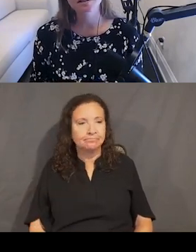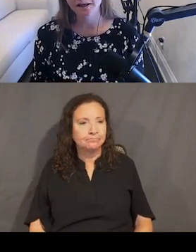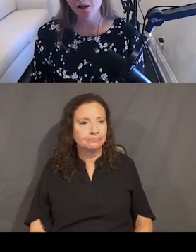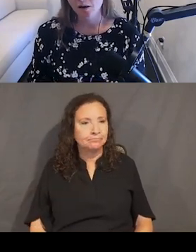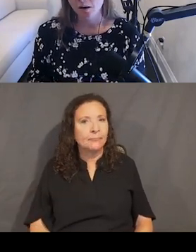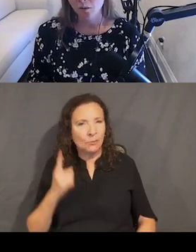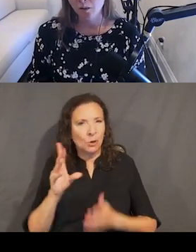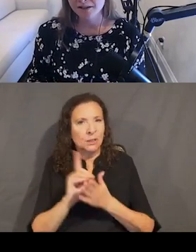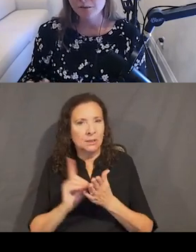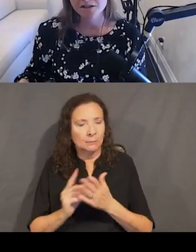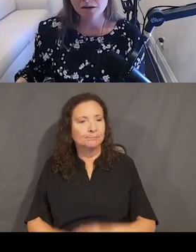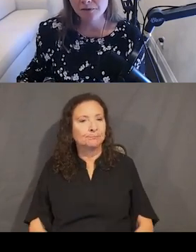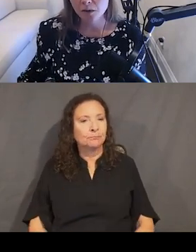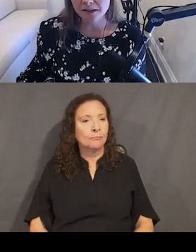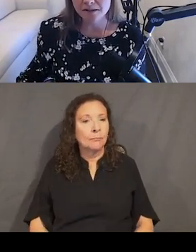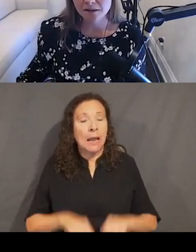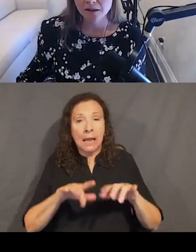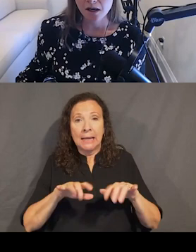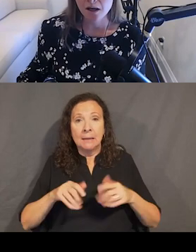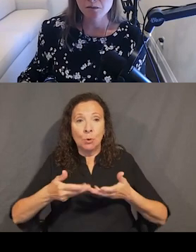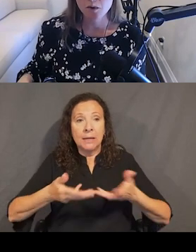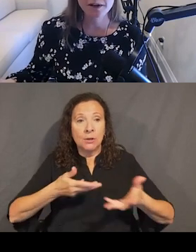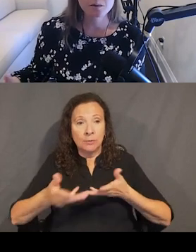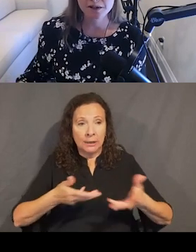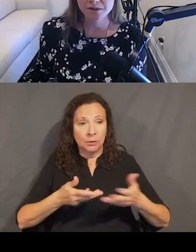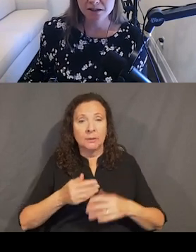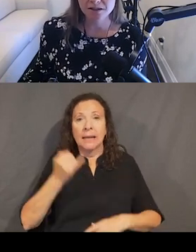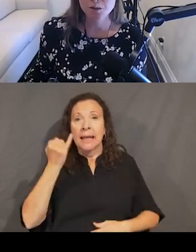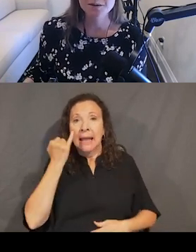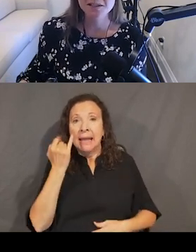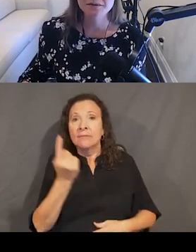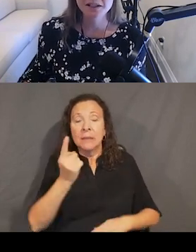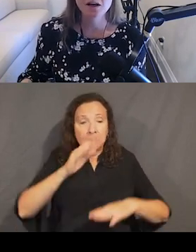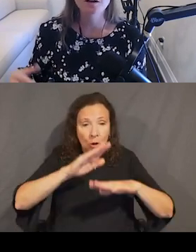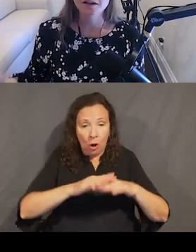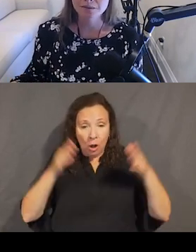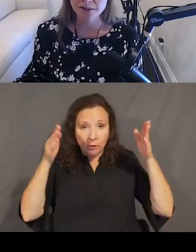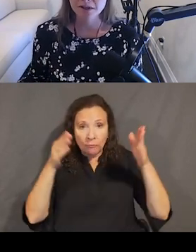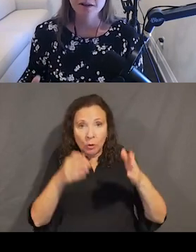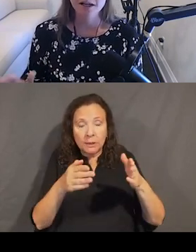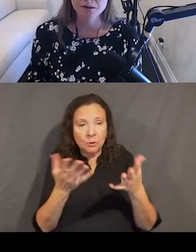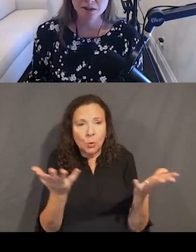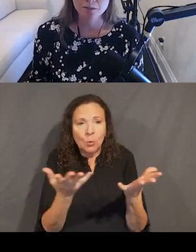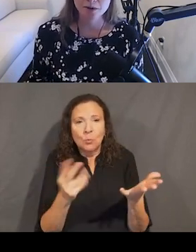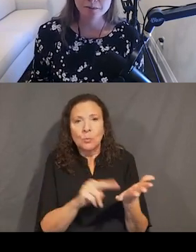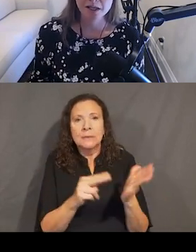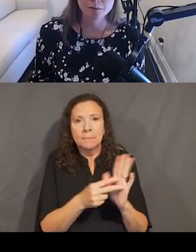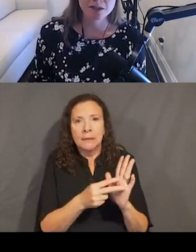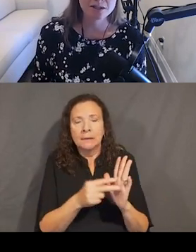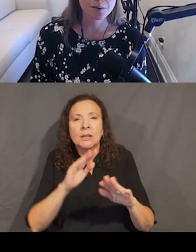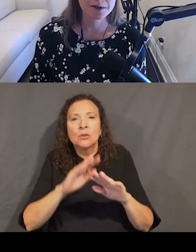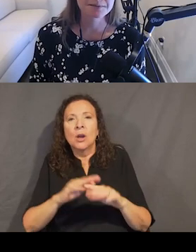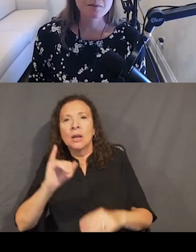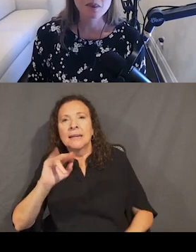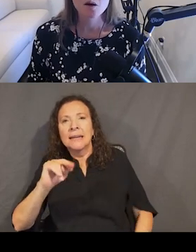about things like when something's on focus, what are the keyboard interactions or specifically on input. That's really important from a